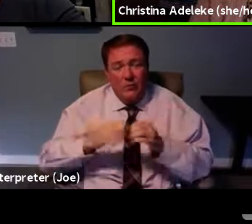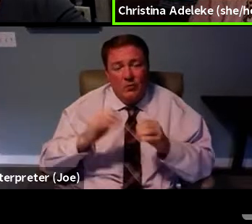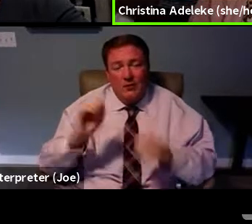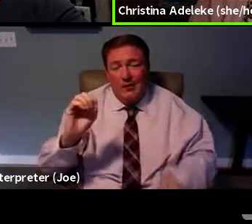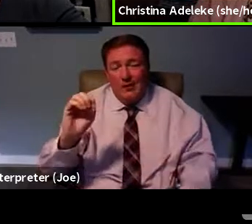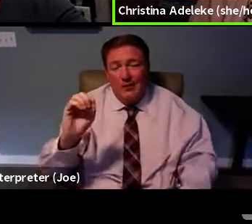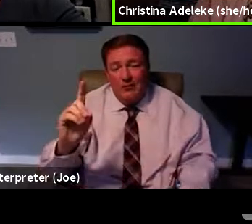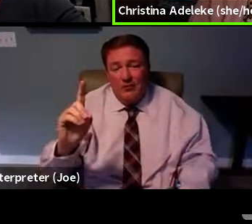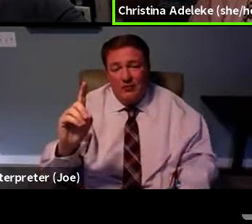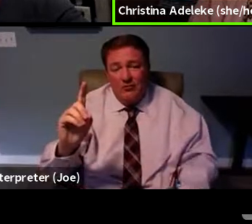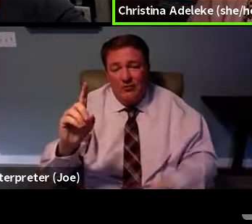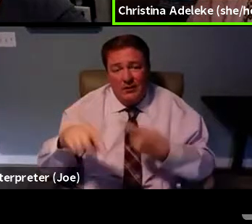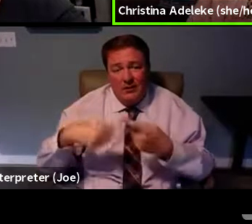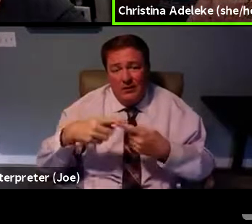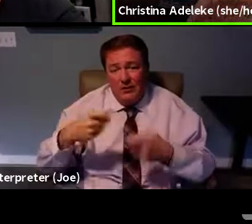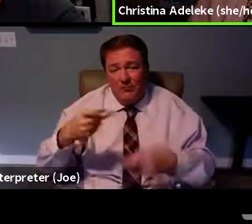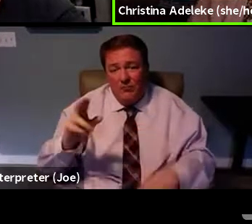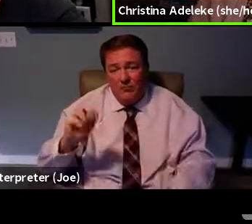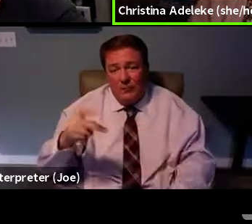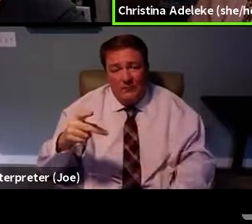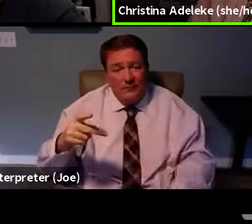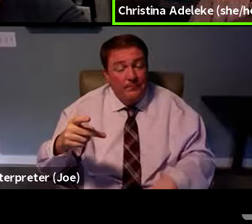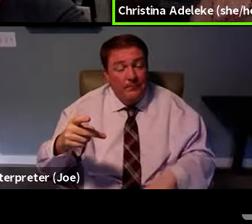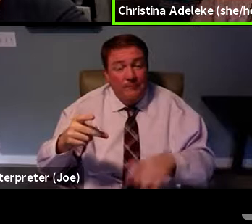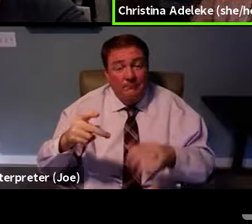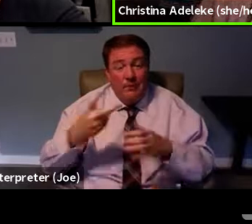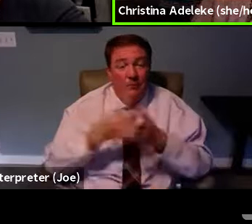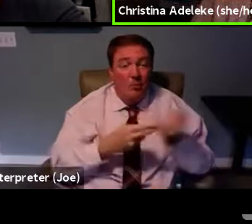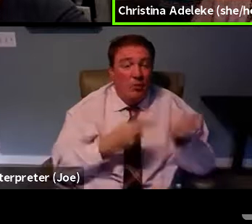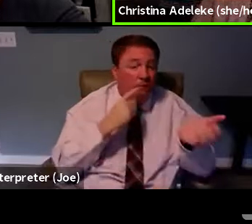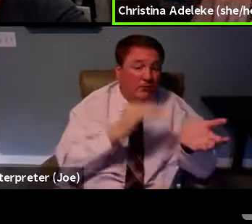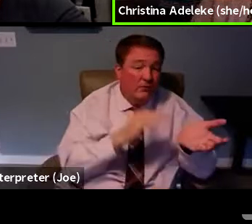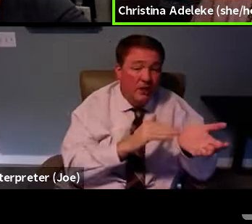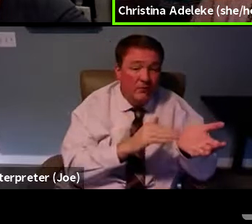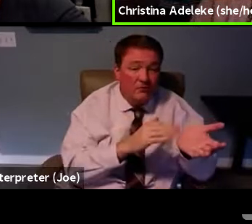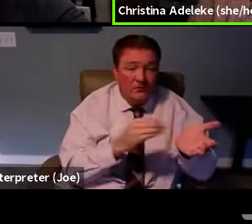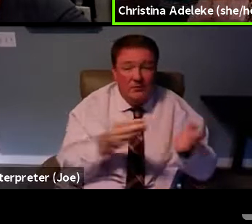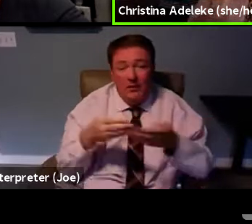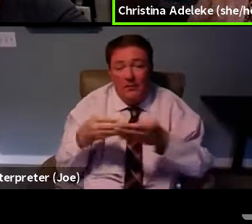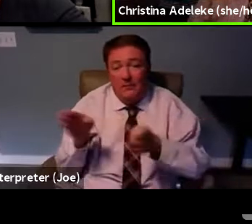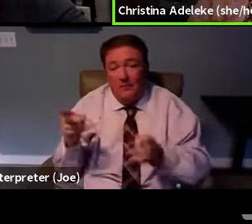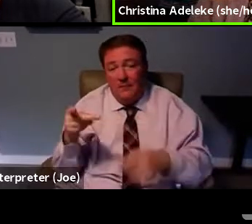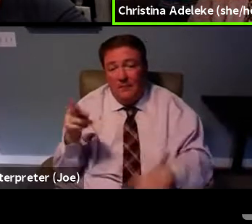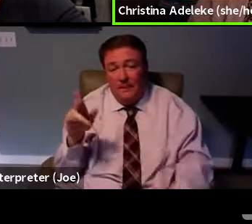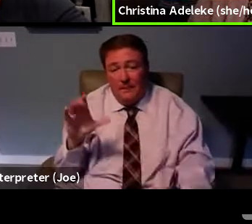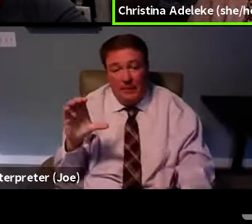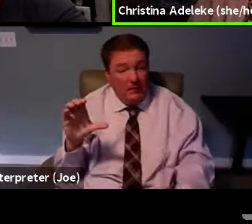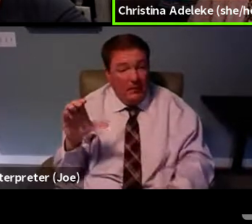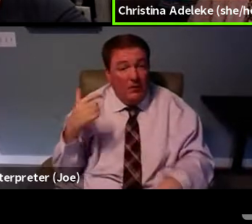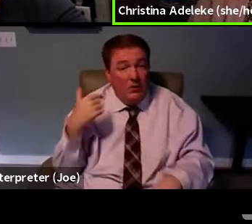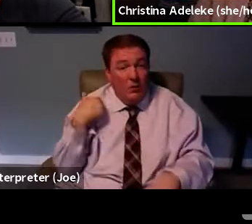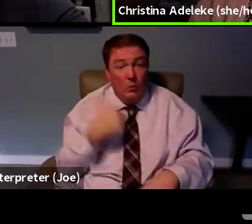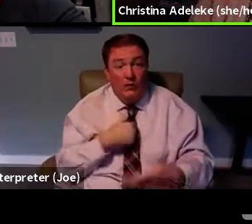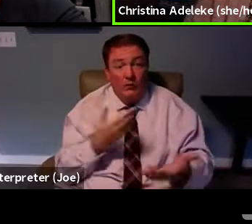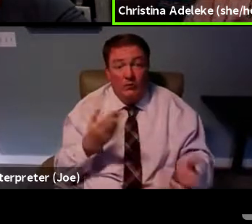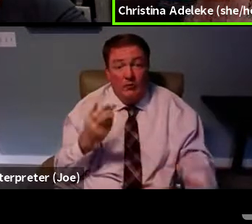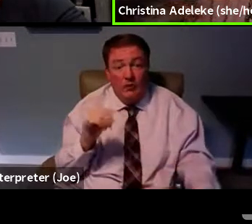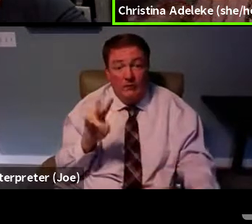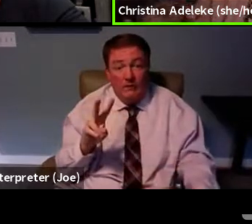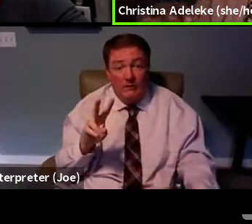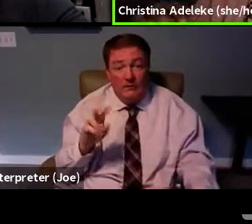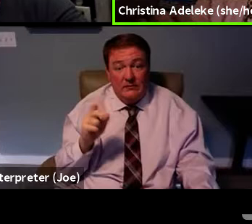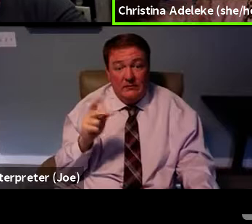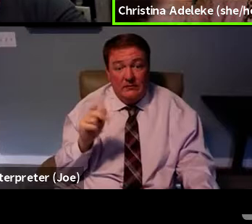PrEP out there, both for providers and just the general public. I think that we in the HIV space, like,